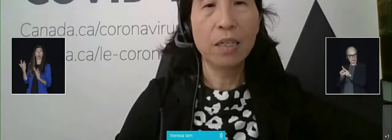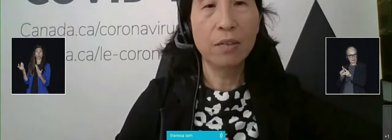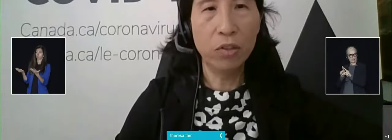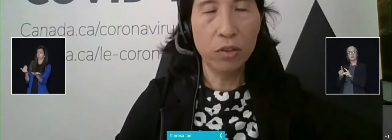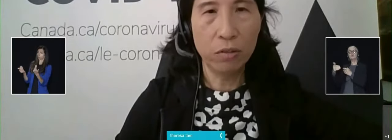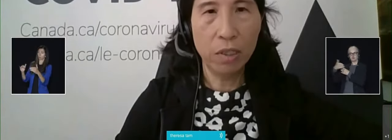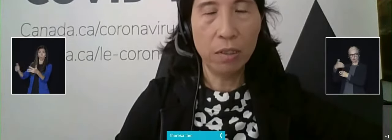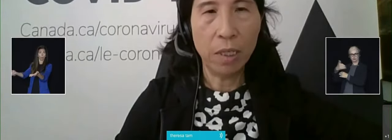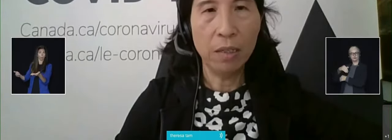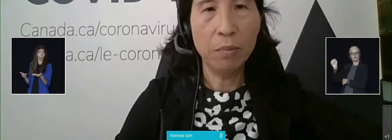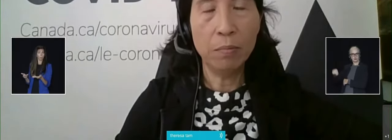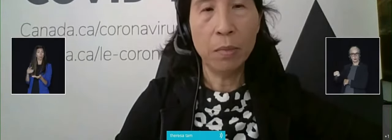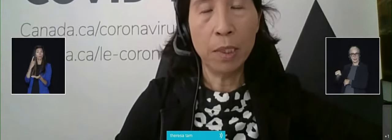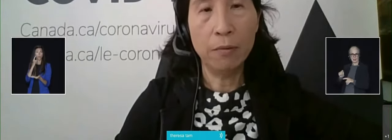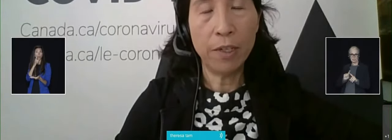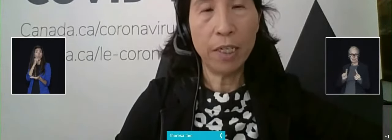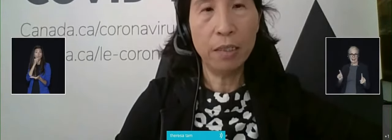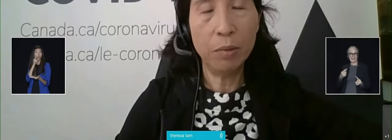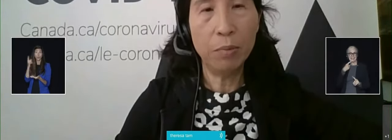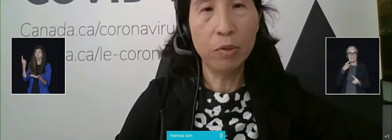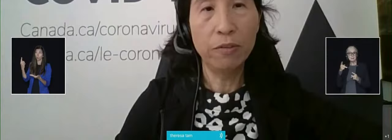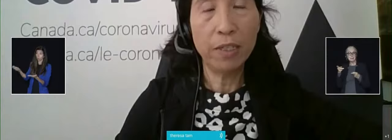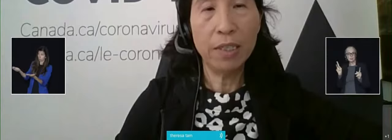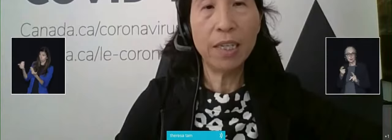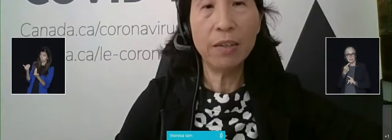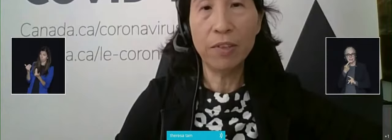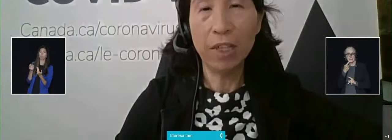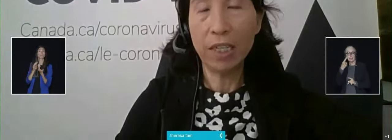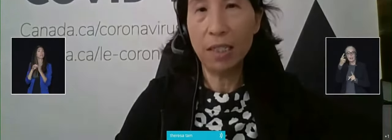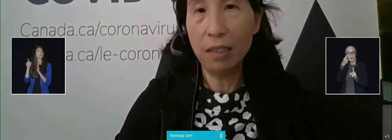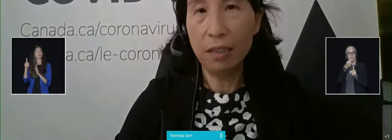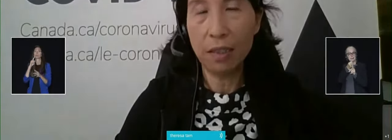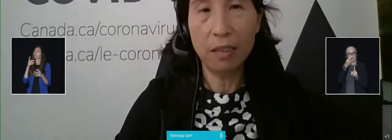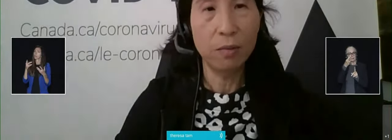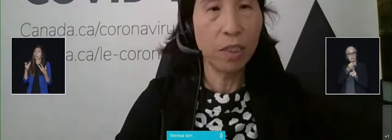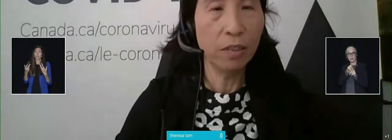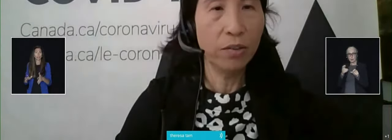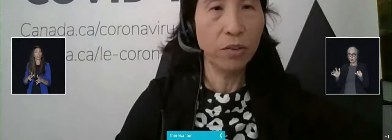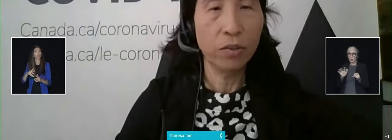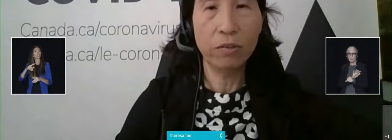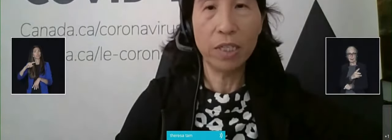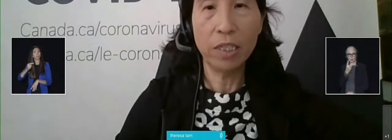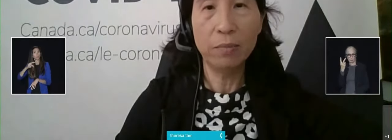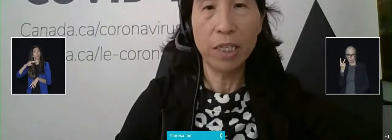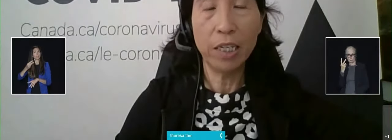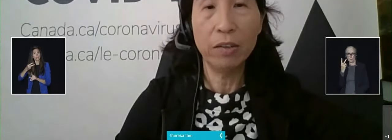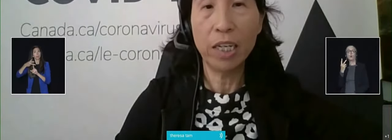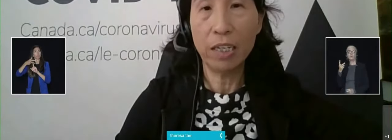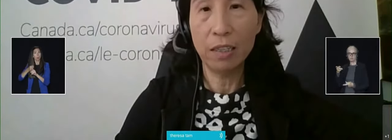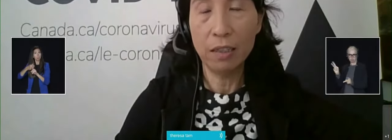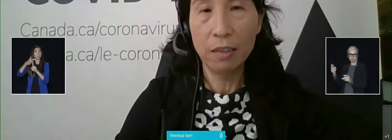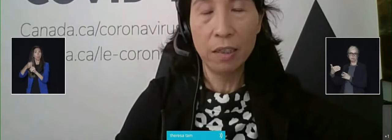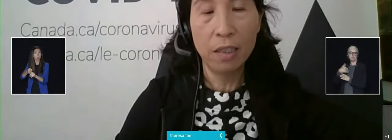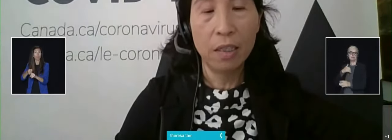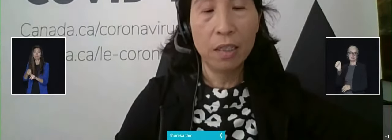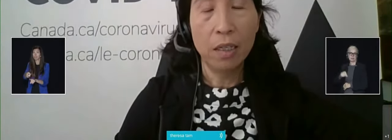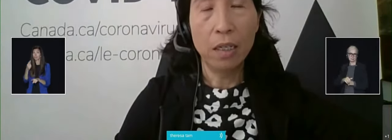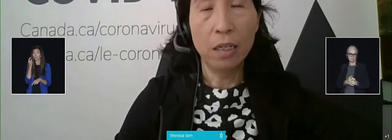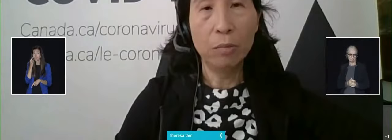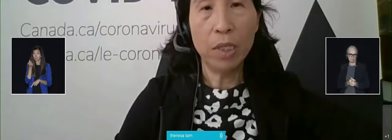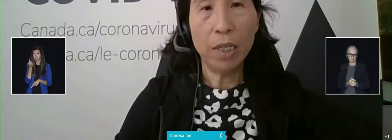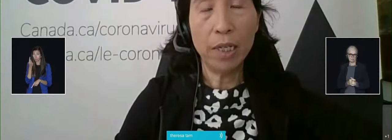individuals and, in fact, people who've had the same vaccines as the ones authorized by Health Canada.